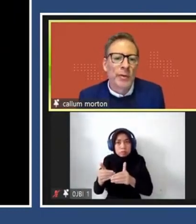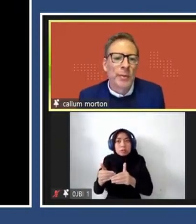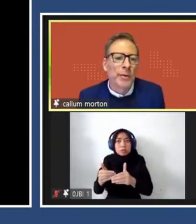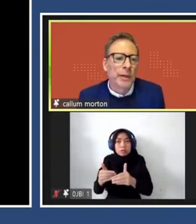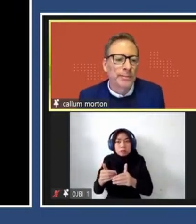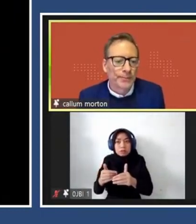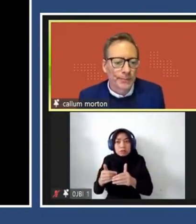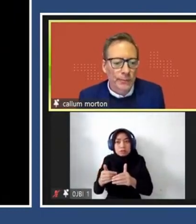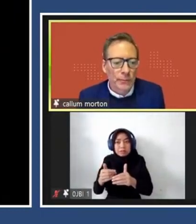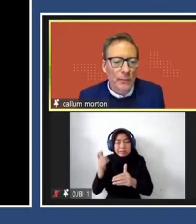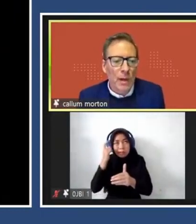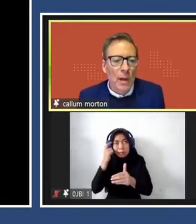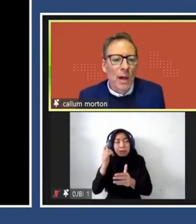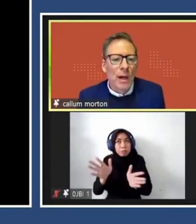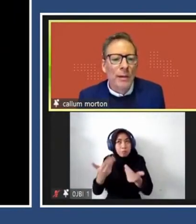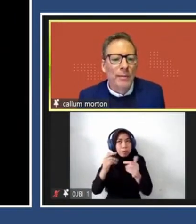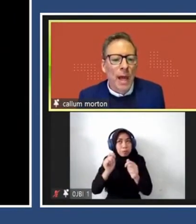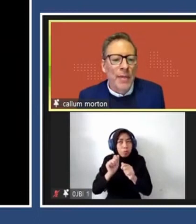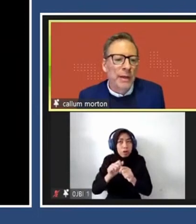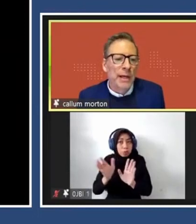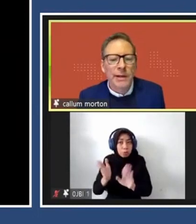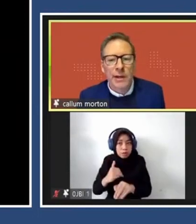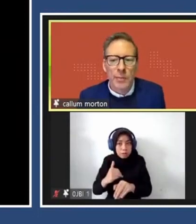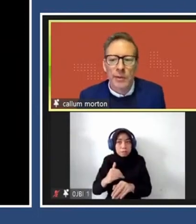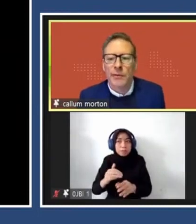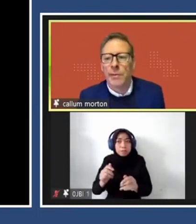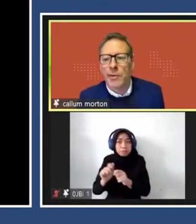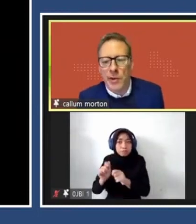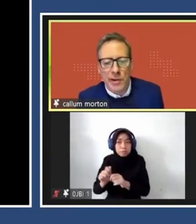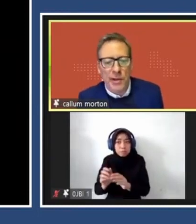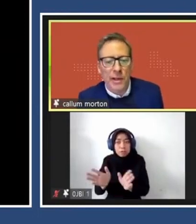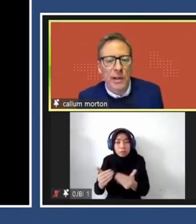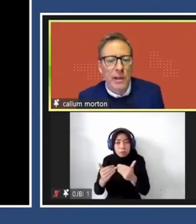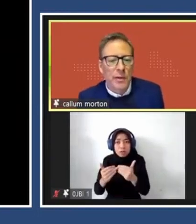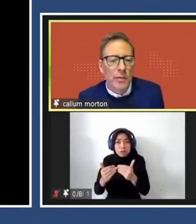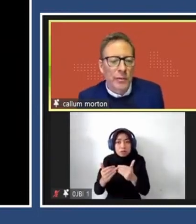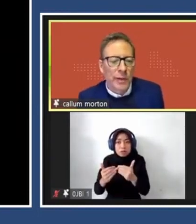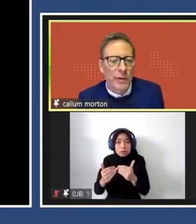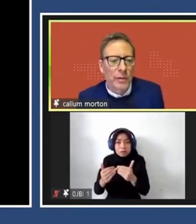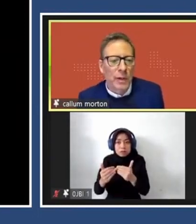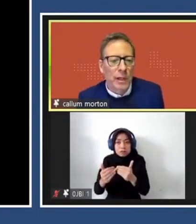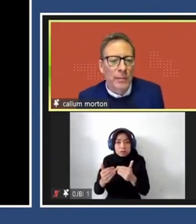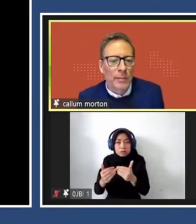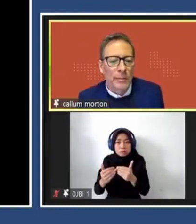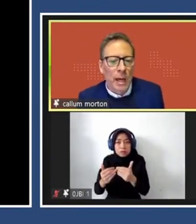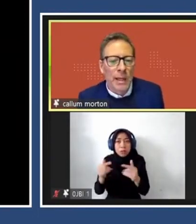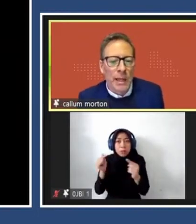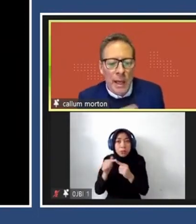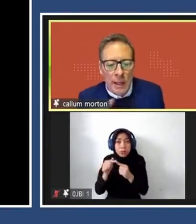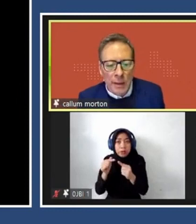thought we would rebuild the building and then cut it open very precisely to reveal